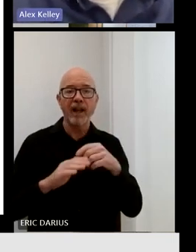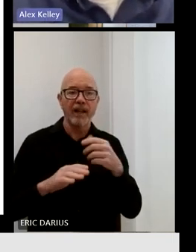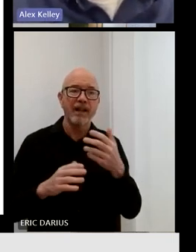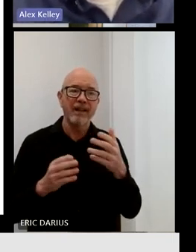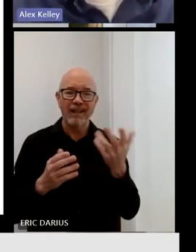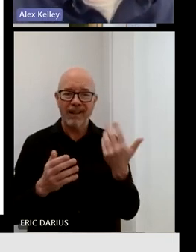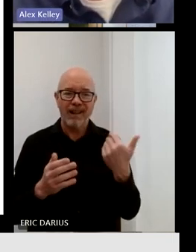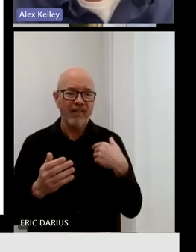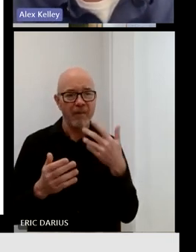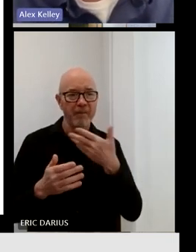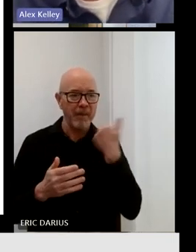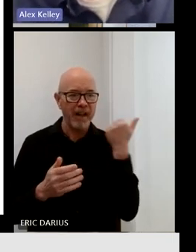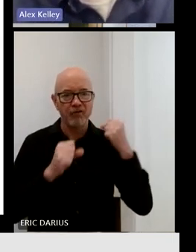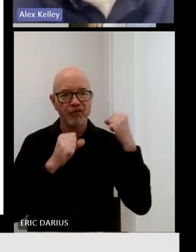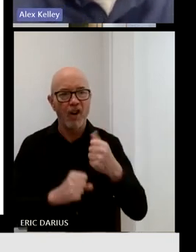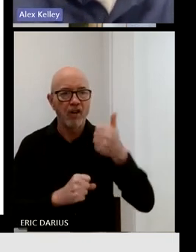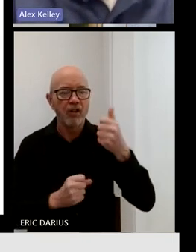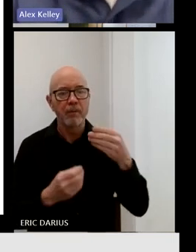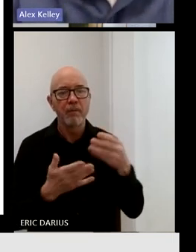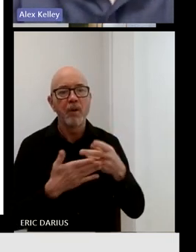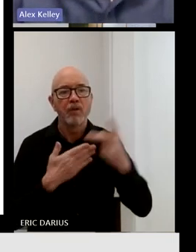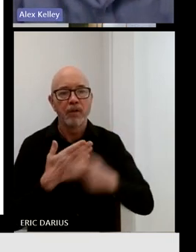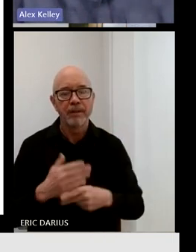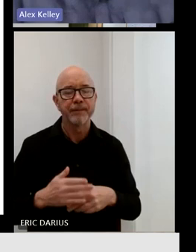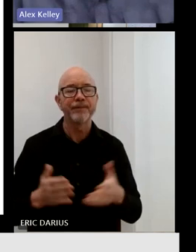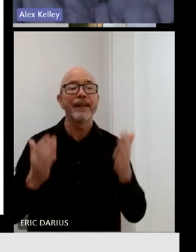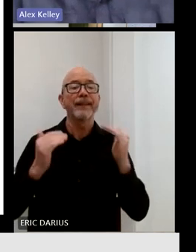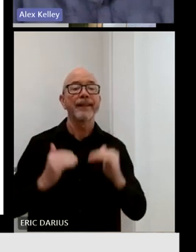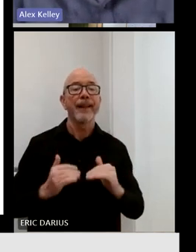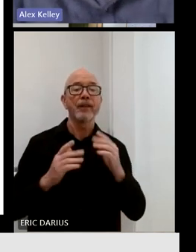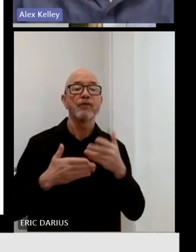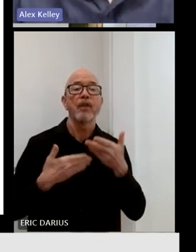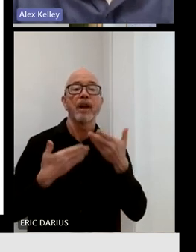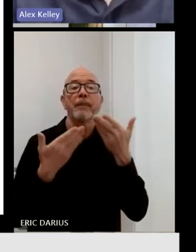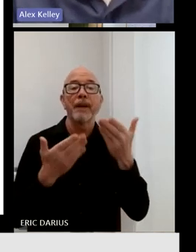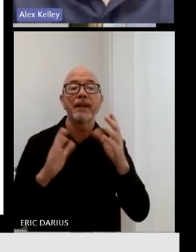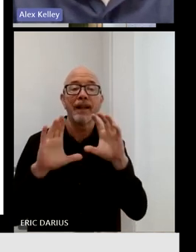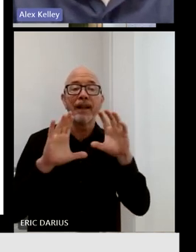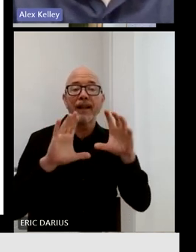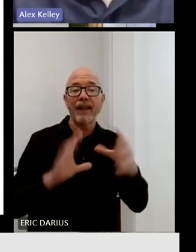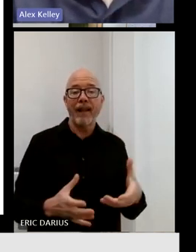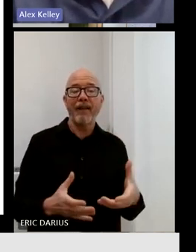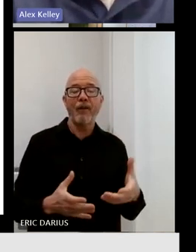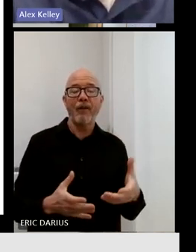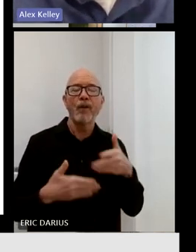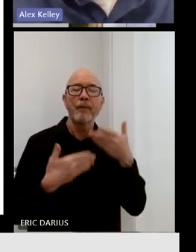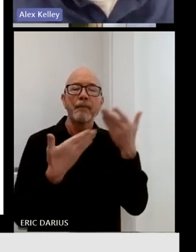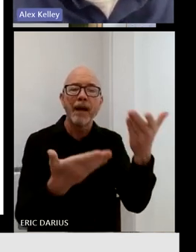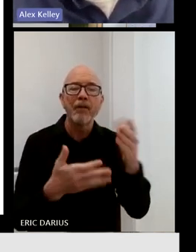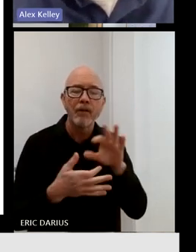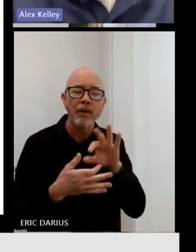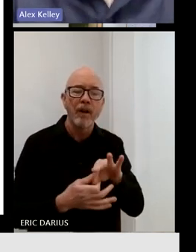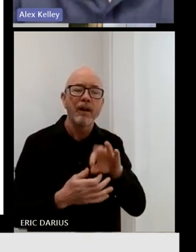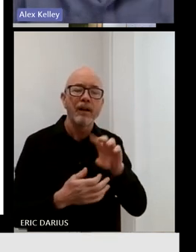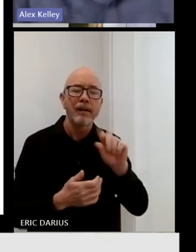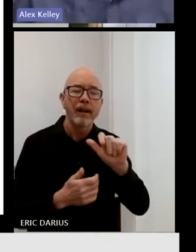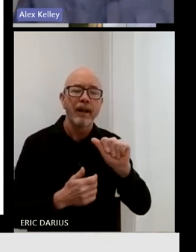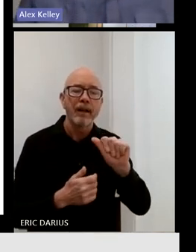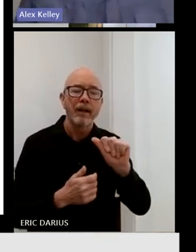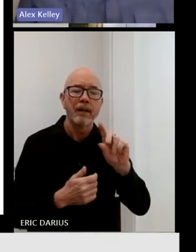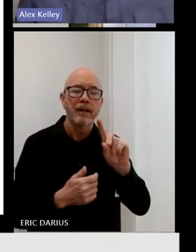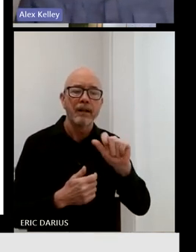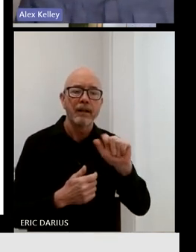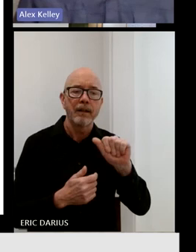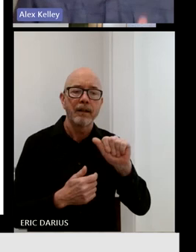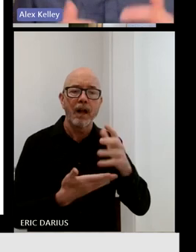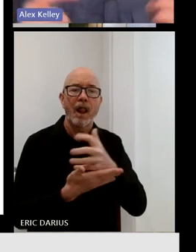So the second big recommendation in this category is we made some recommendations around the state's data collection practices, which